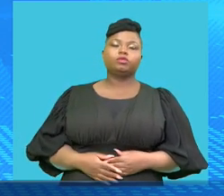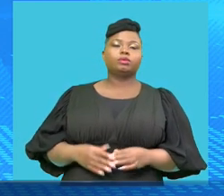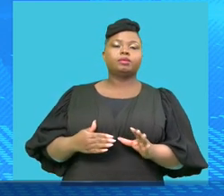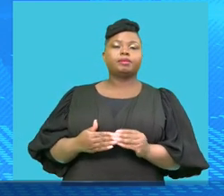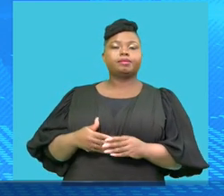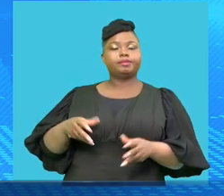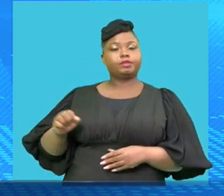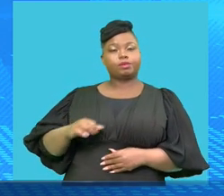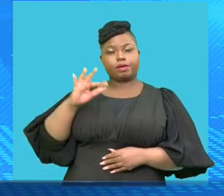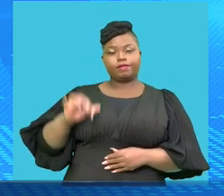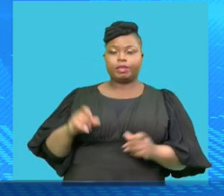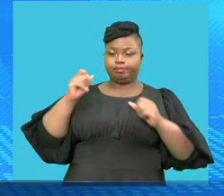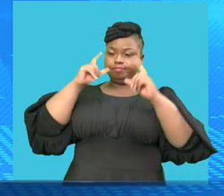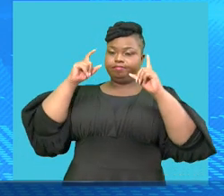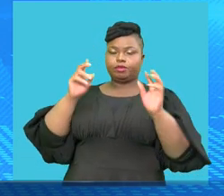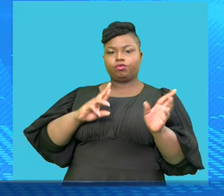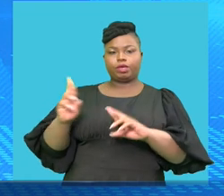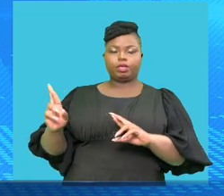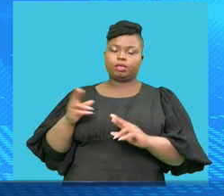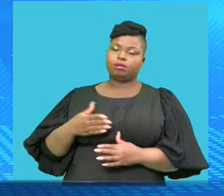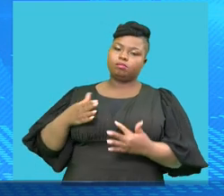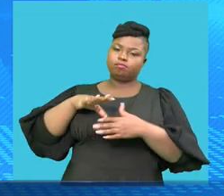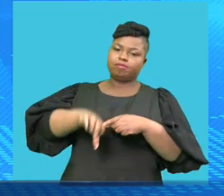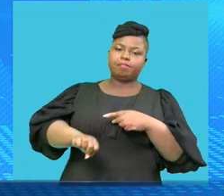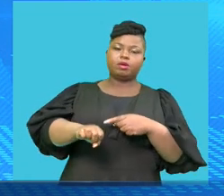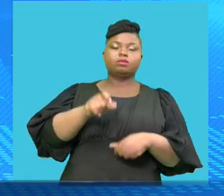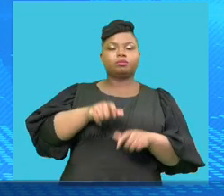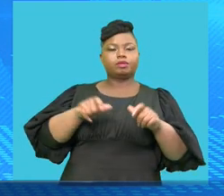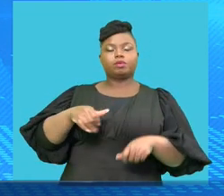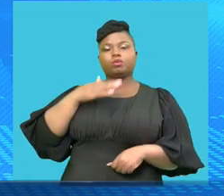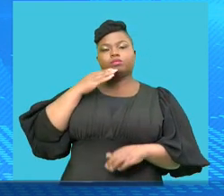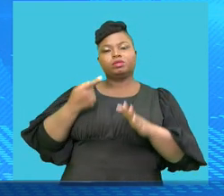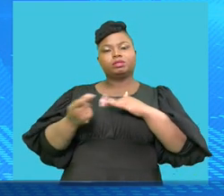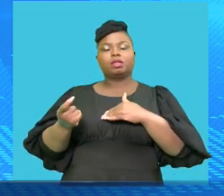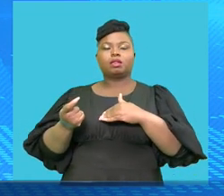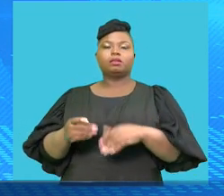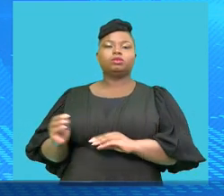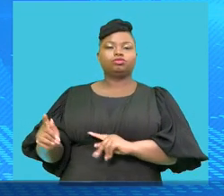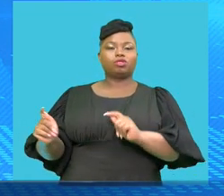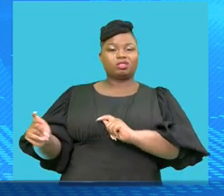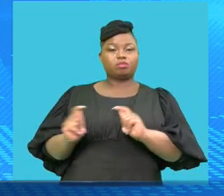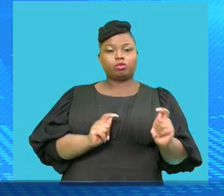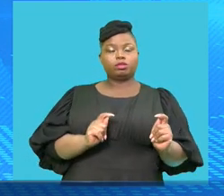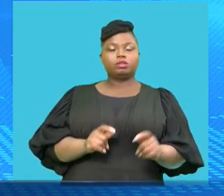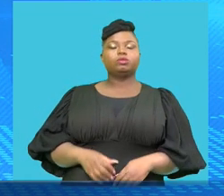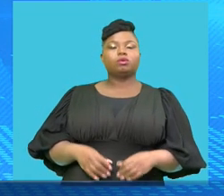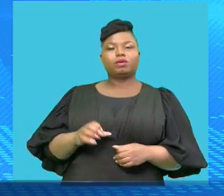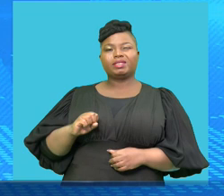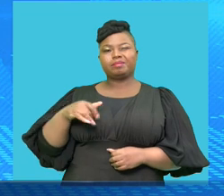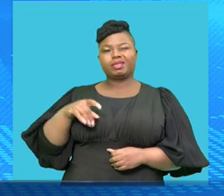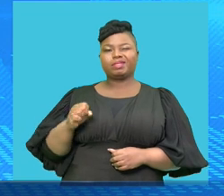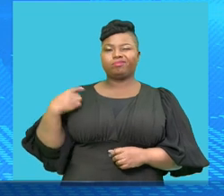country remain vigilant and ready to intercept these drug traffickers. It's been a progressive two weeks for SAPS